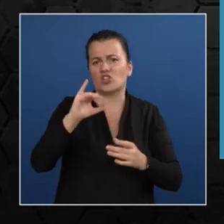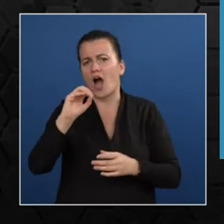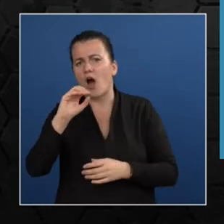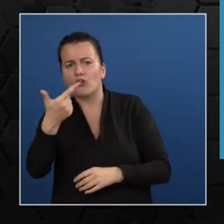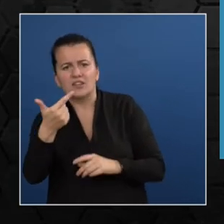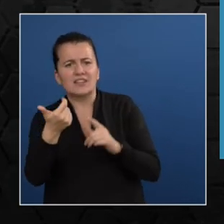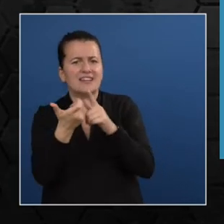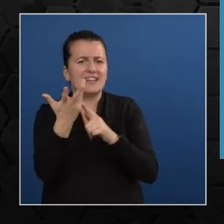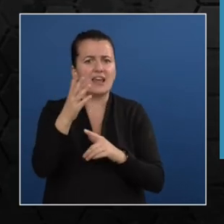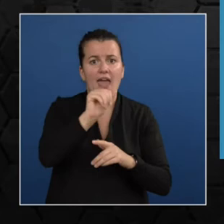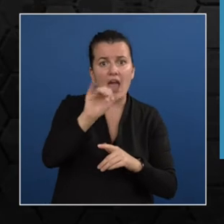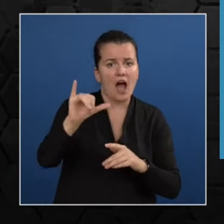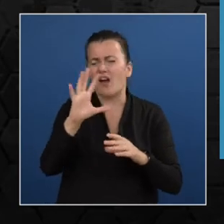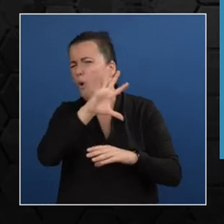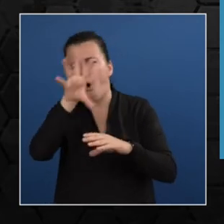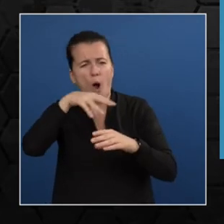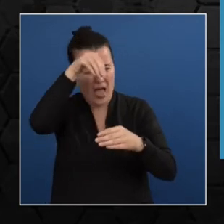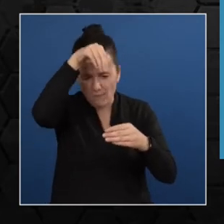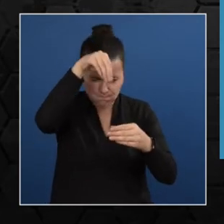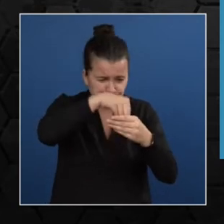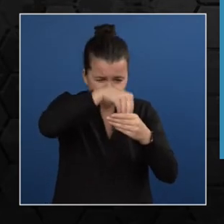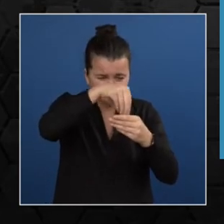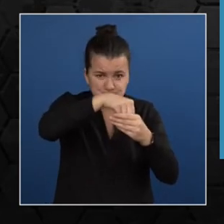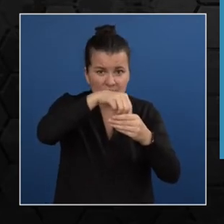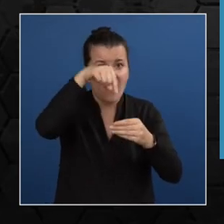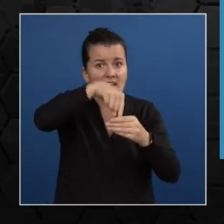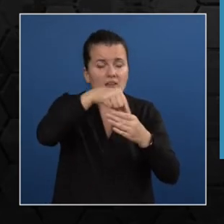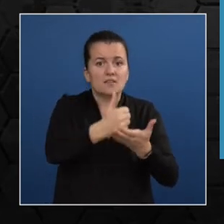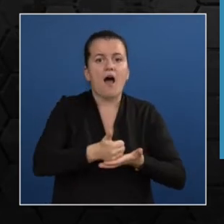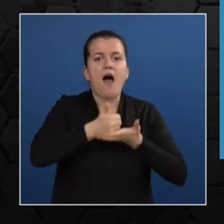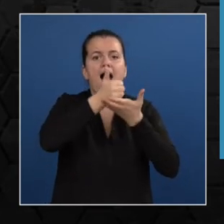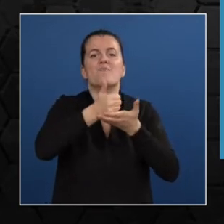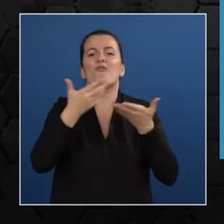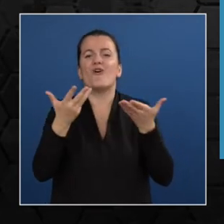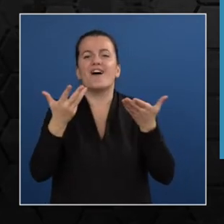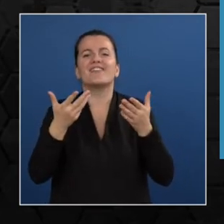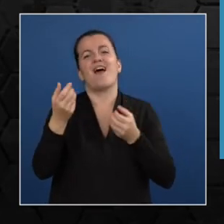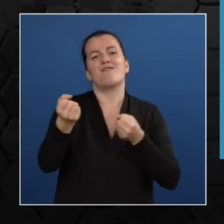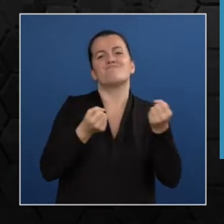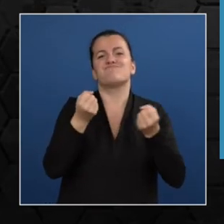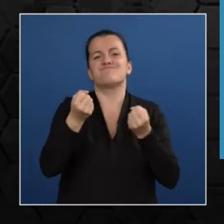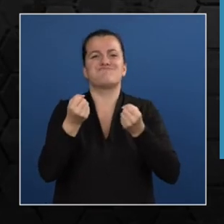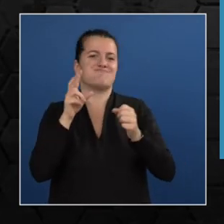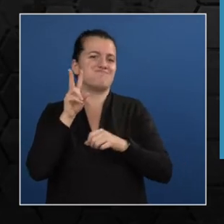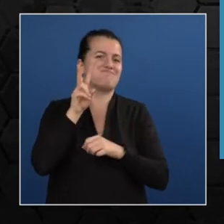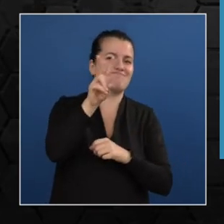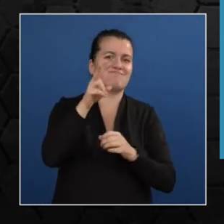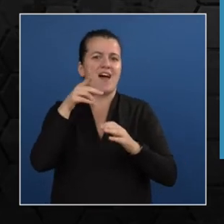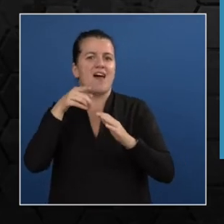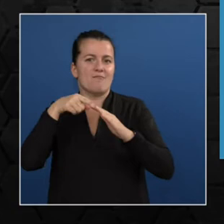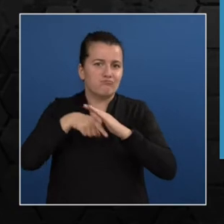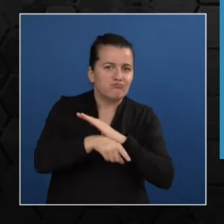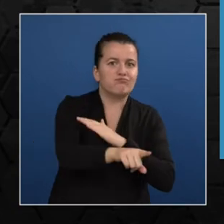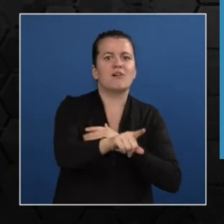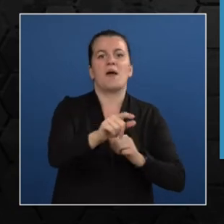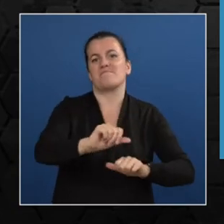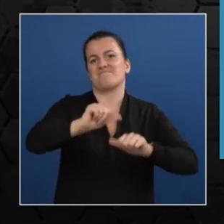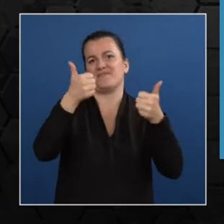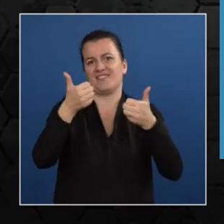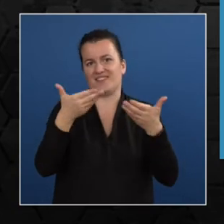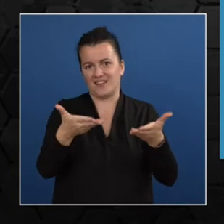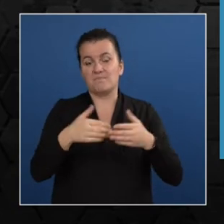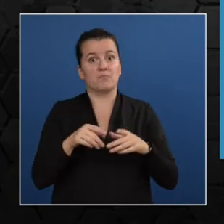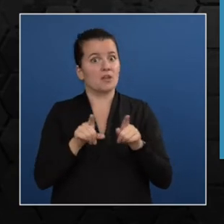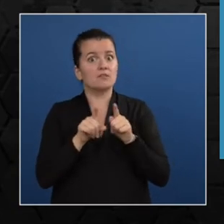artificial intelligence. ITS tools can render public transportation operationally appealing and remarkably efficient. Also,